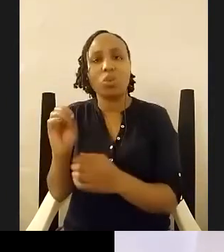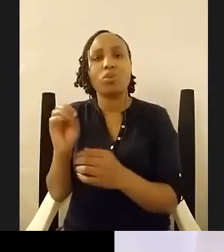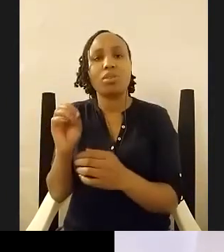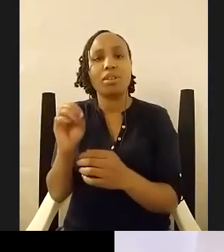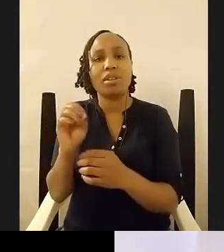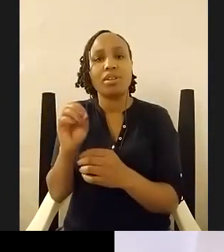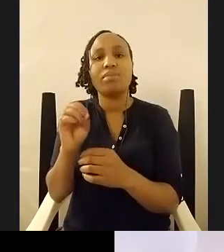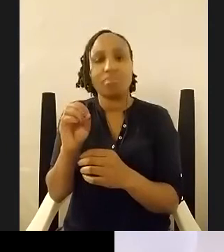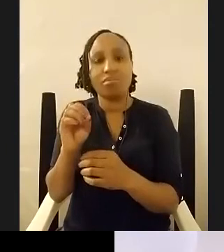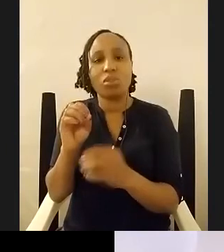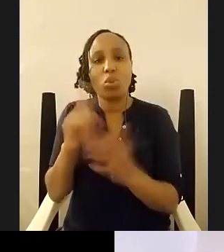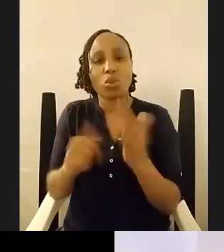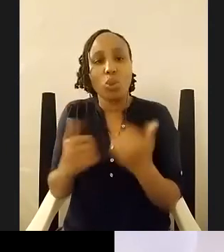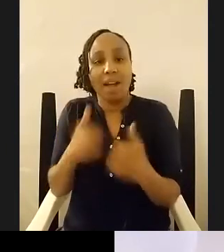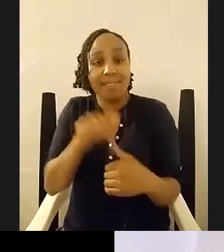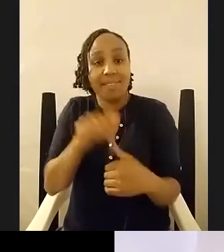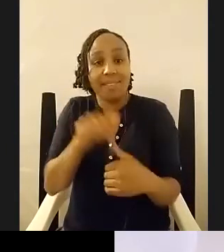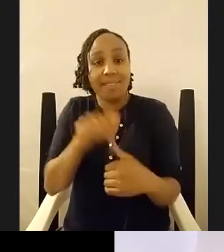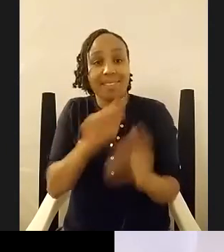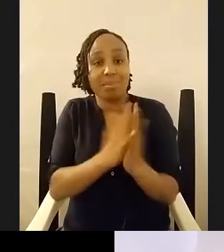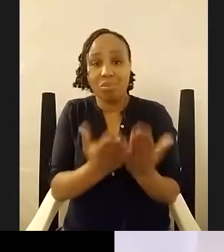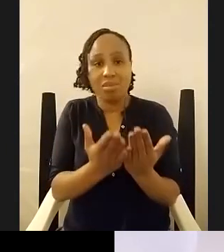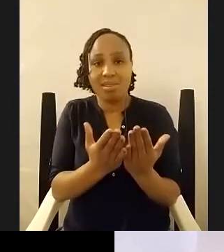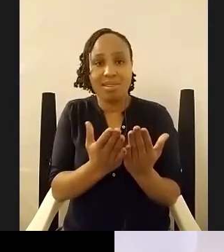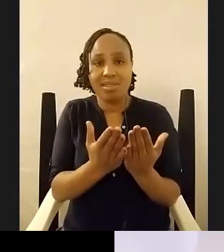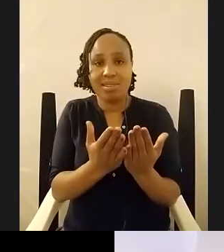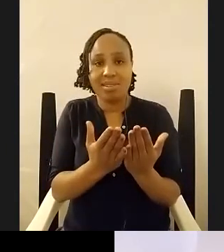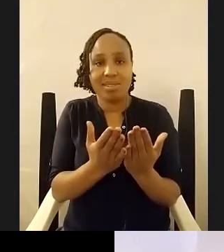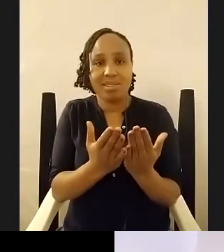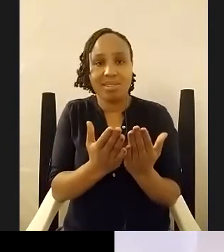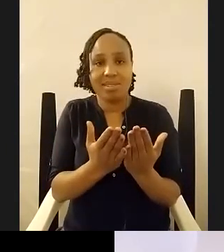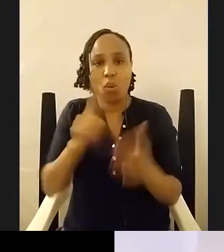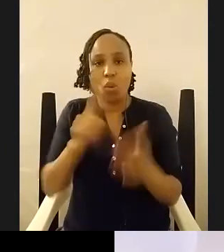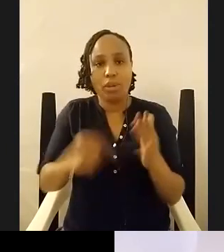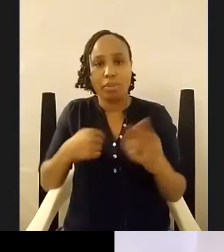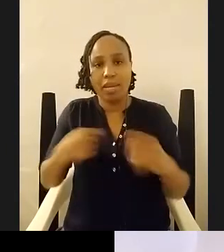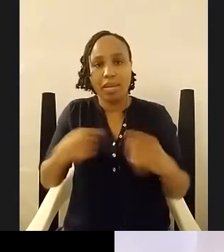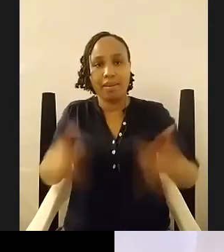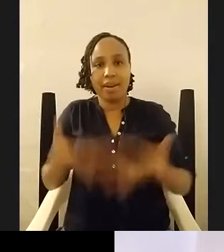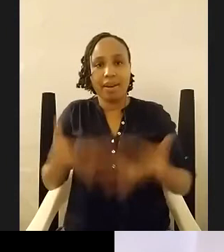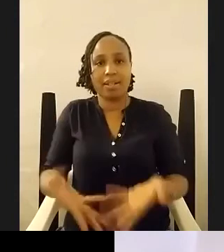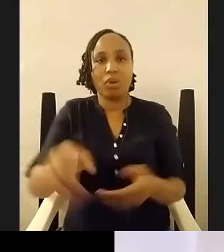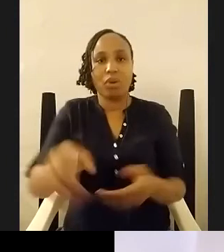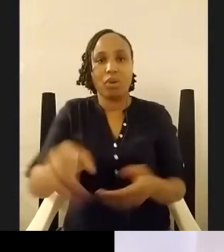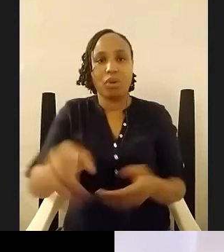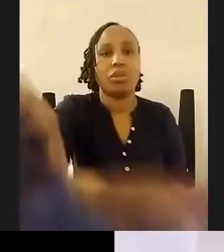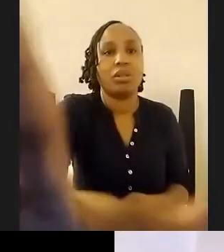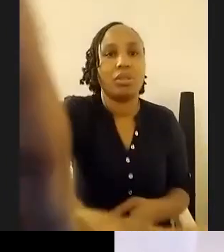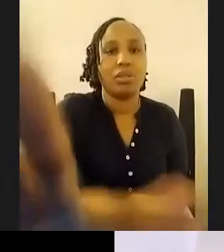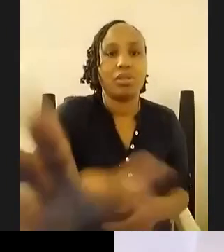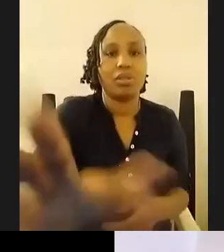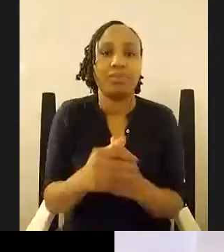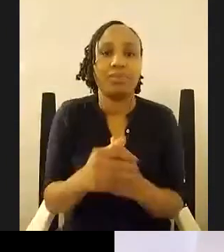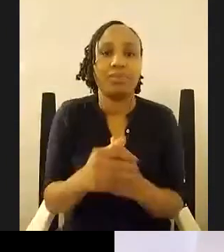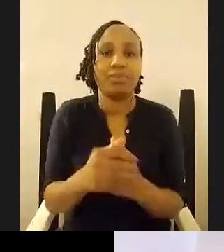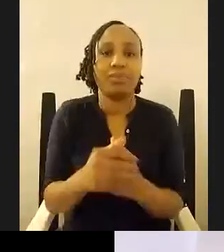vintage as i'm living through it right now it's different it's more complex more layered and so for those reasons i say that you know it's